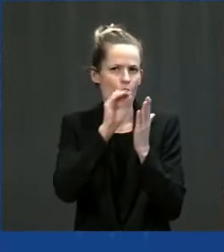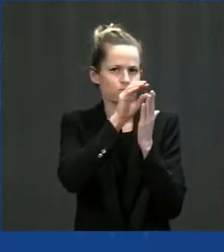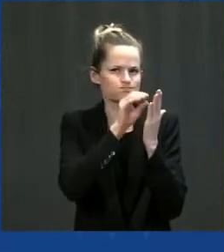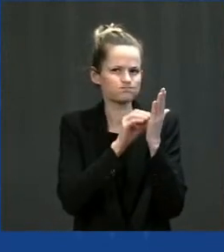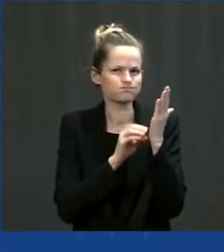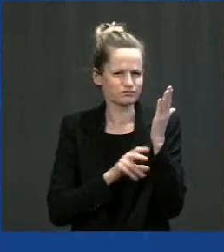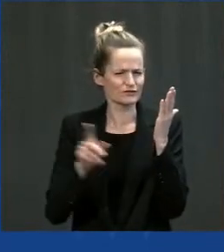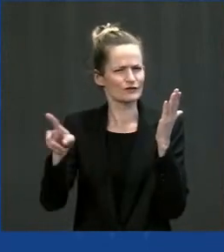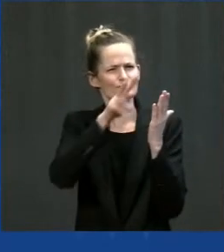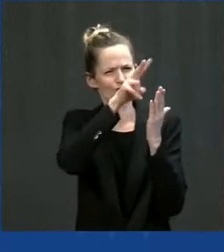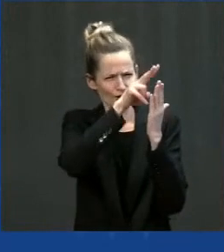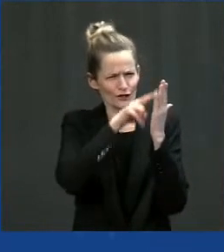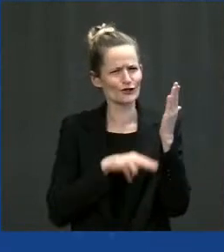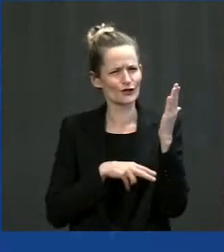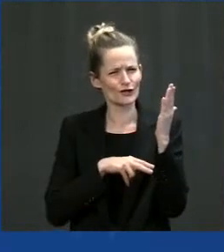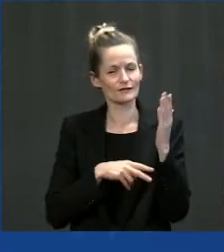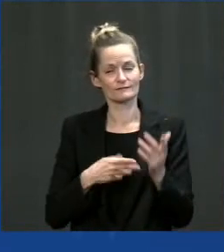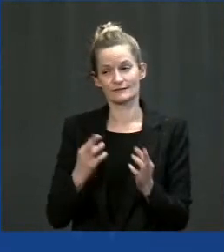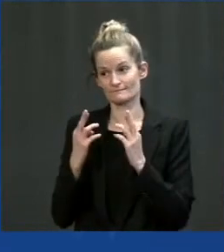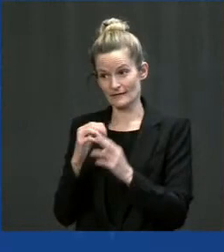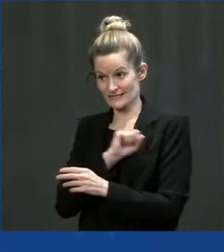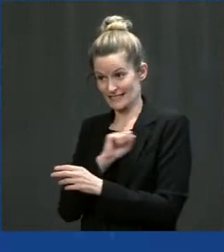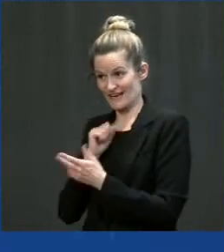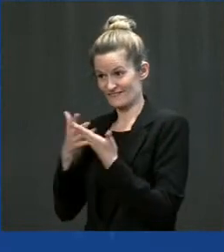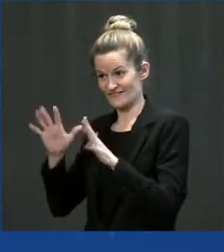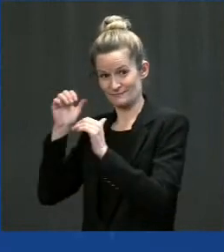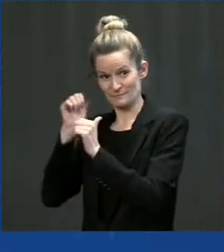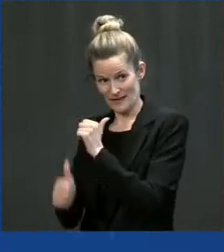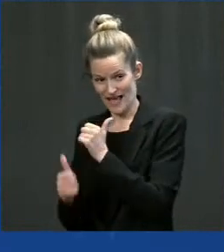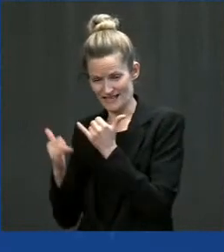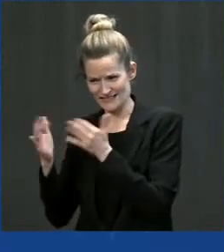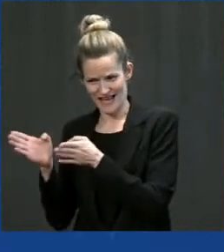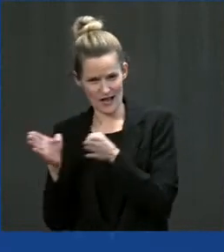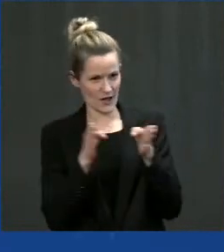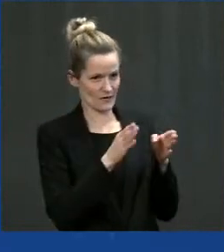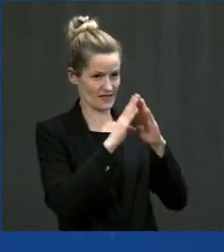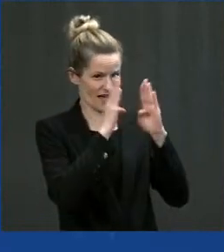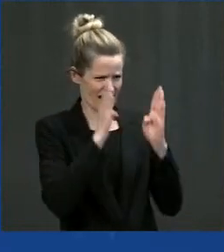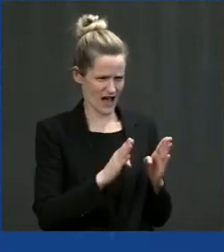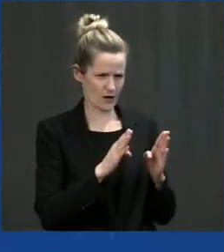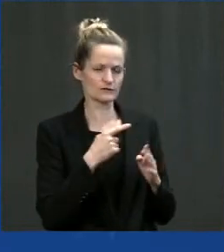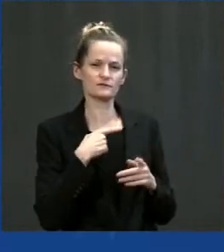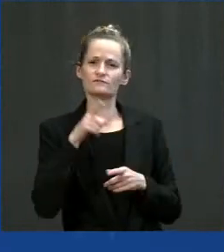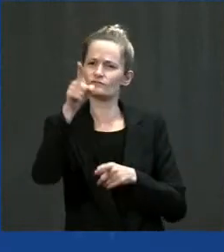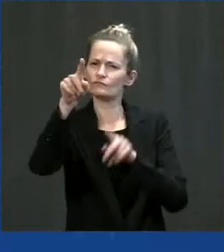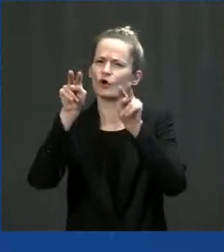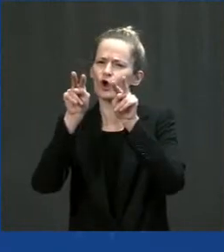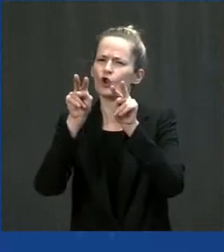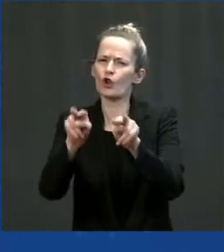on. You may not agree, but take a look at it and see if any of it has a value to your communities. Okay. Thanks, everybody. Bye.